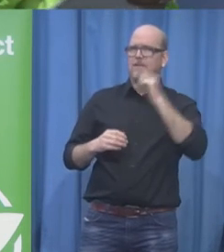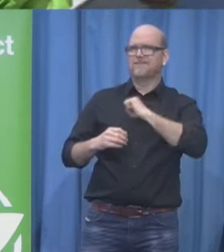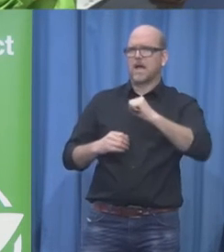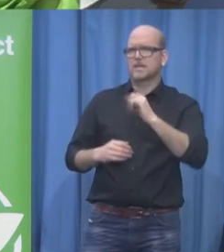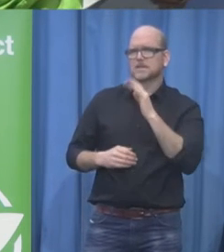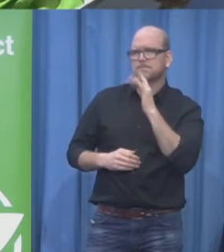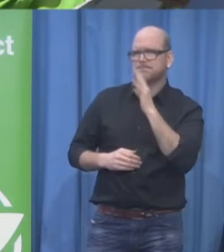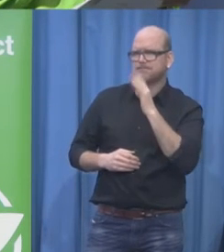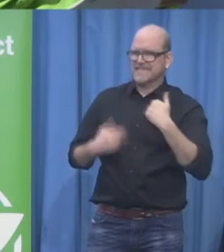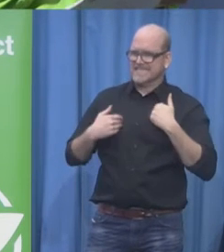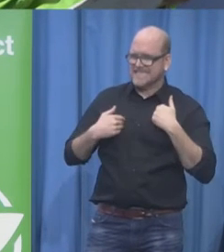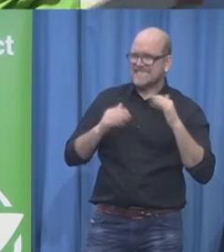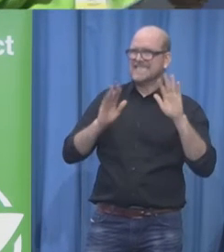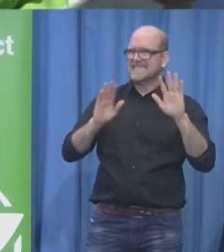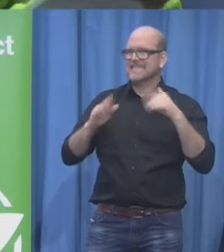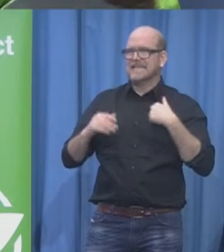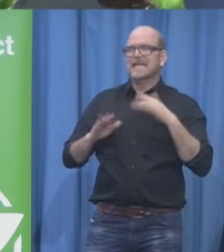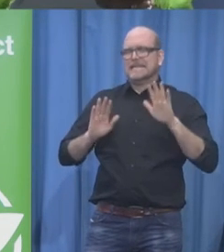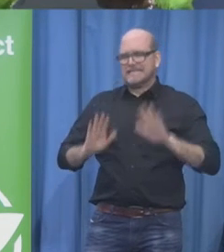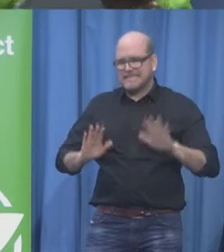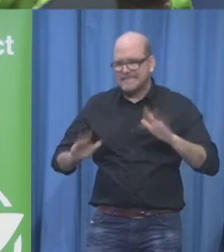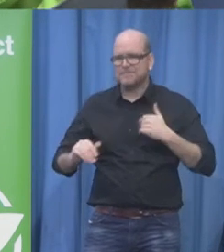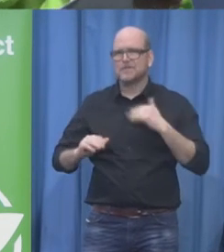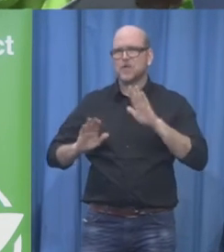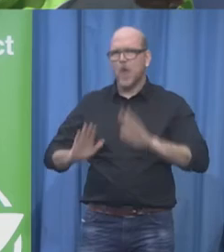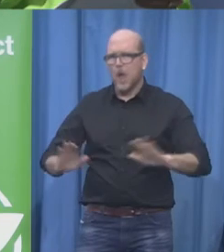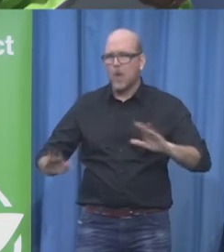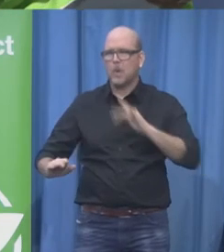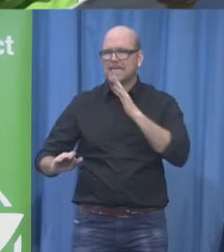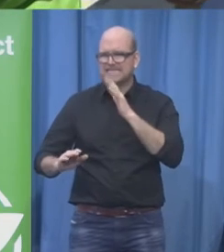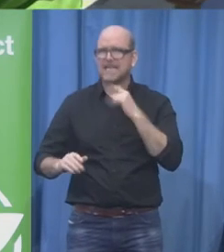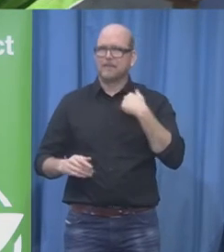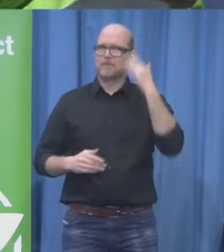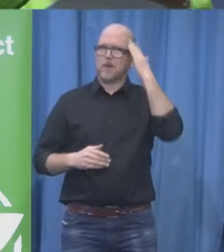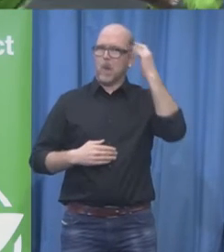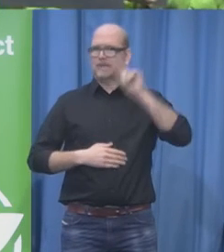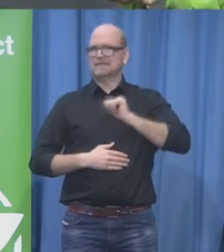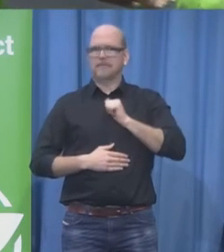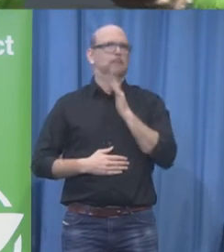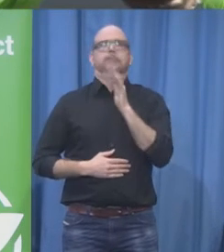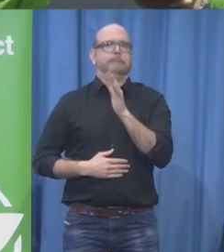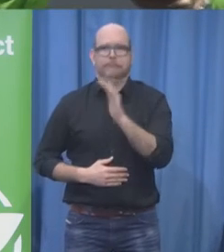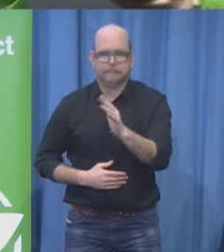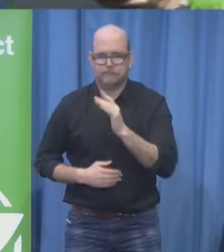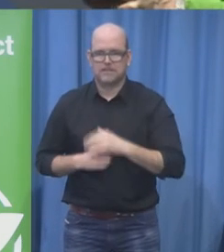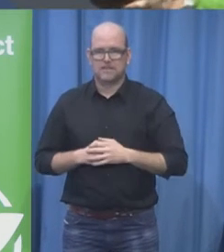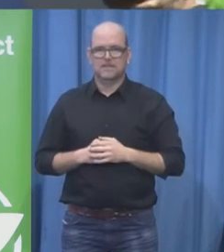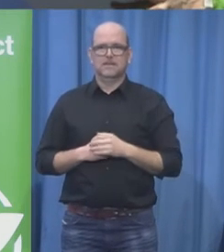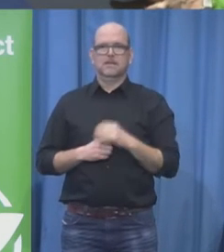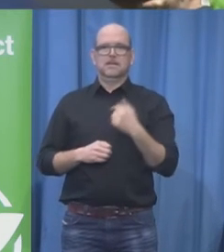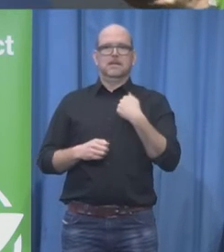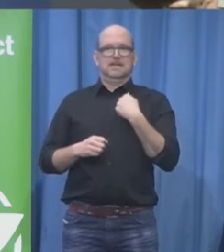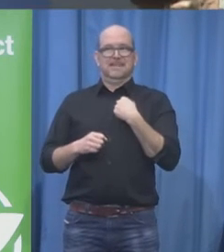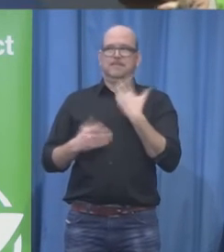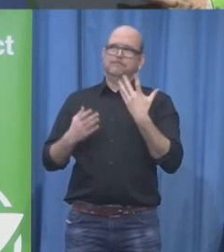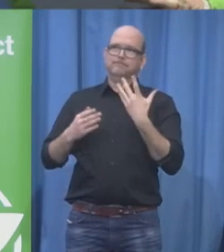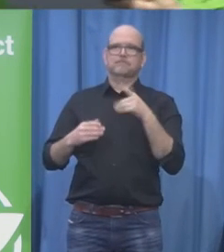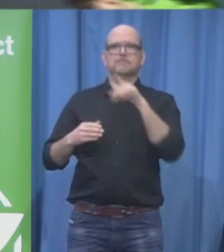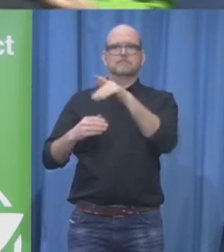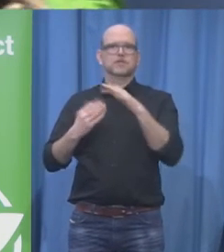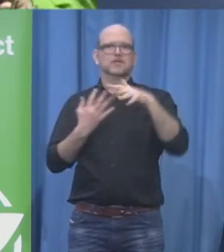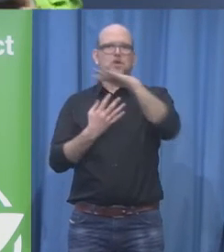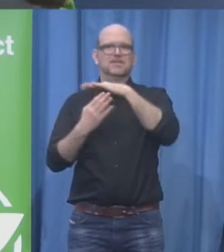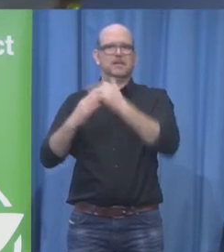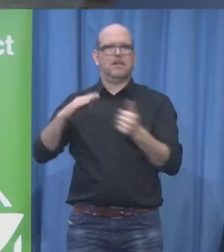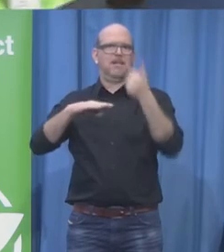passionate about inclusive business and have set up many organizations and initiatives to hopefully make this